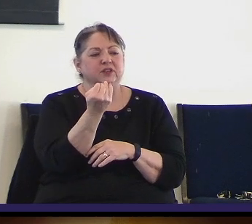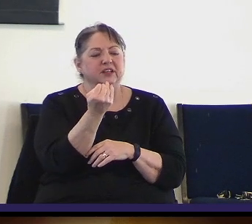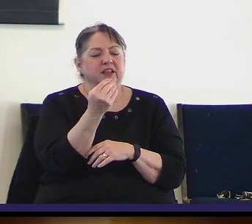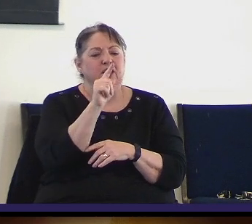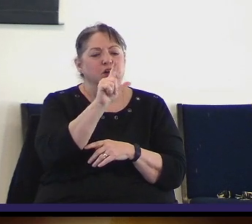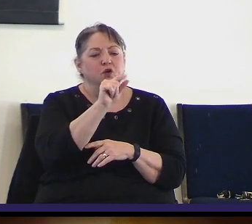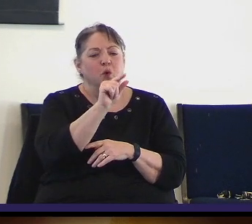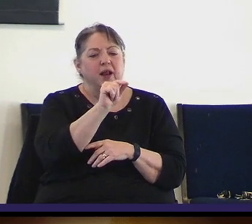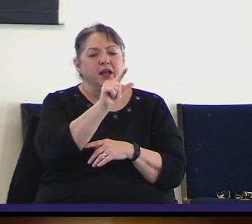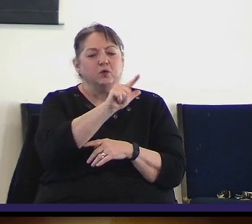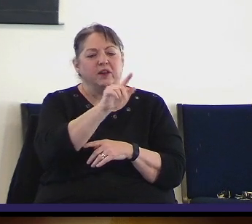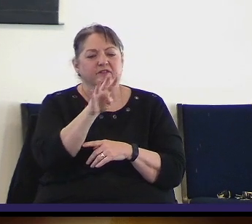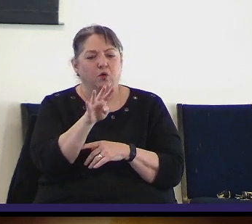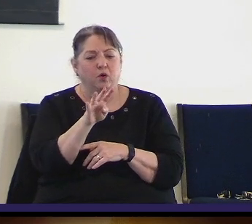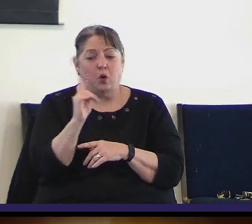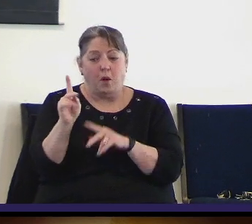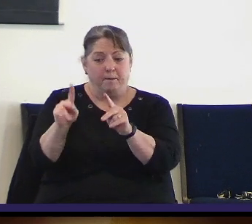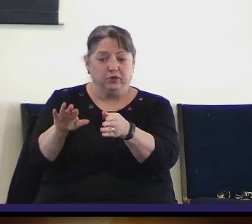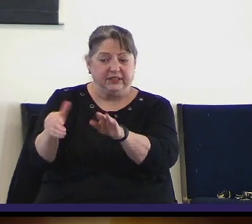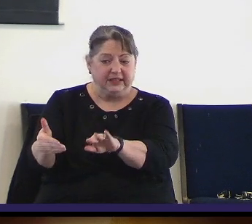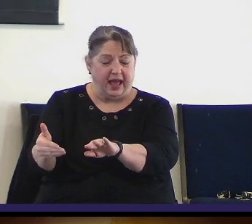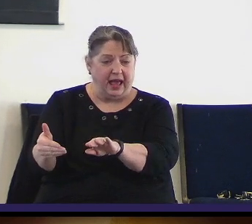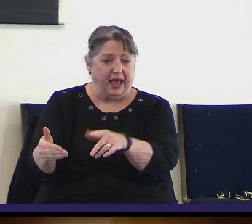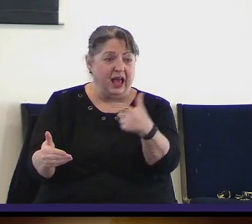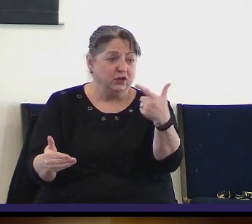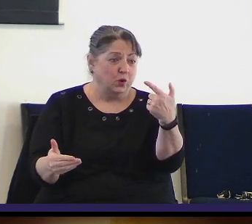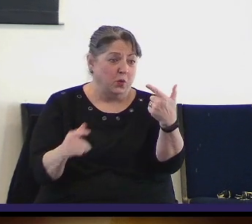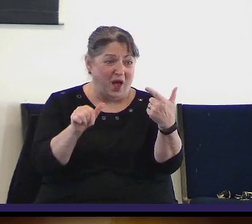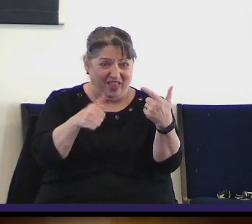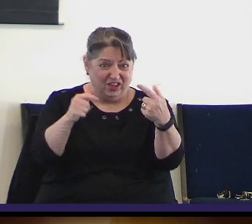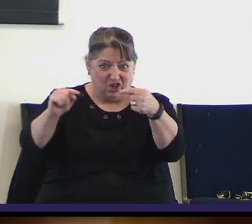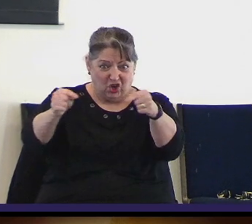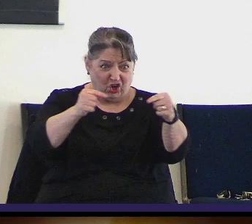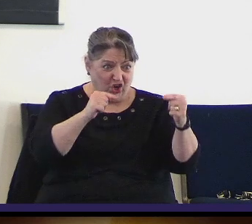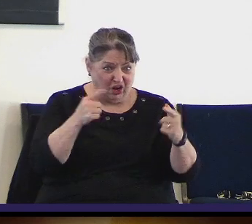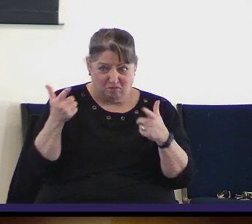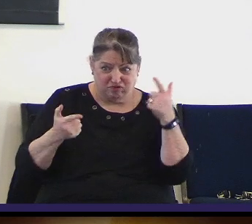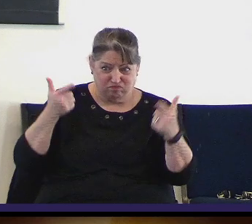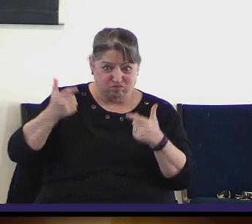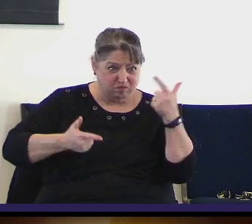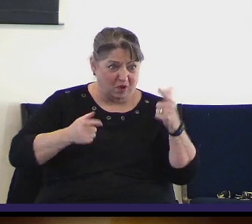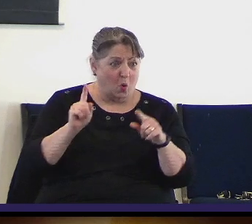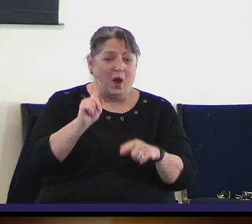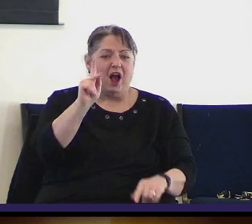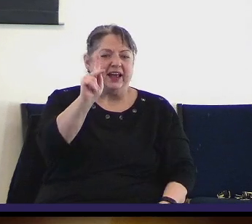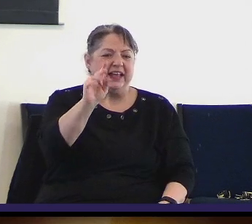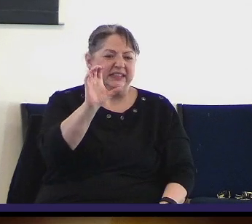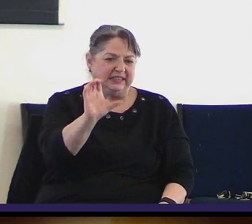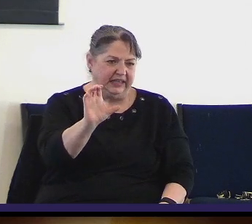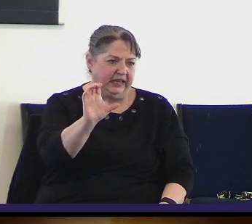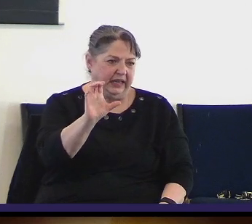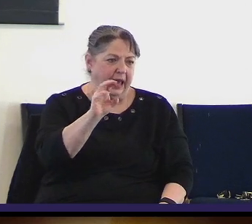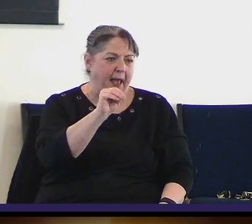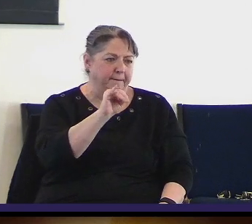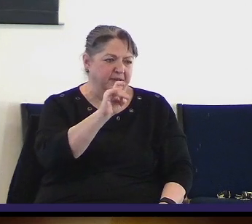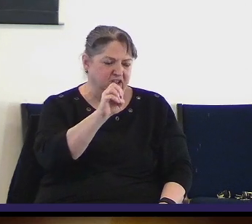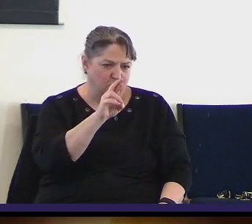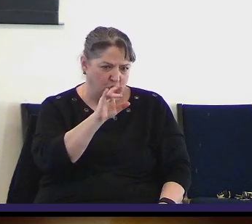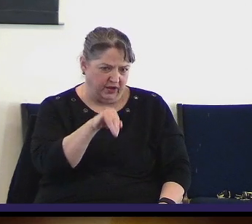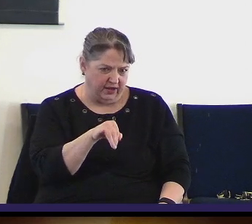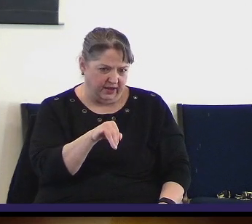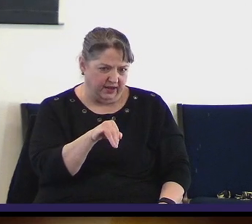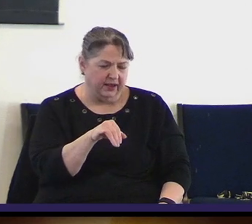and at least 21 others were injured by gunfire when a shooting broke out in Kansas City, Missouri, following the parade and rally